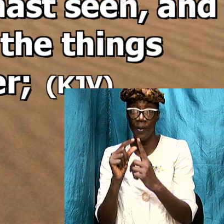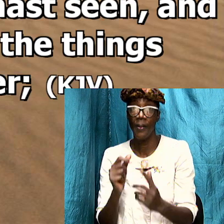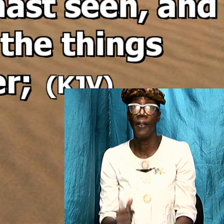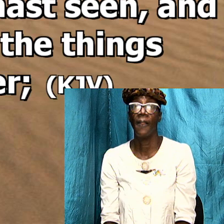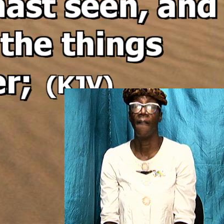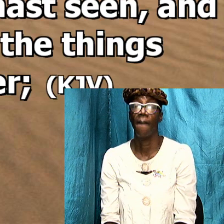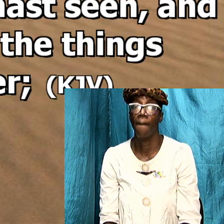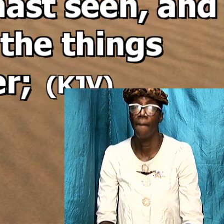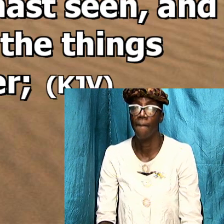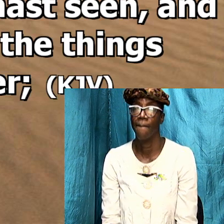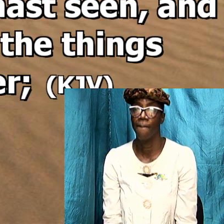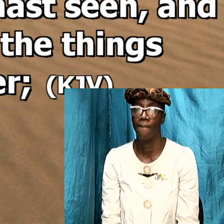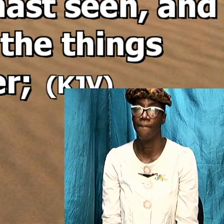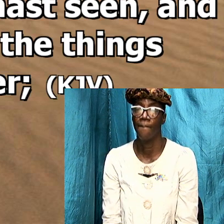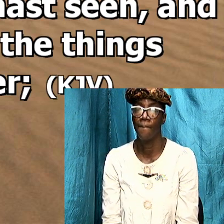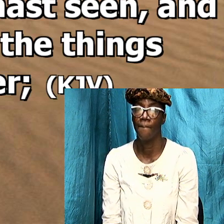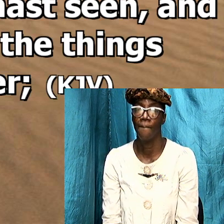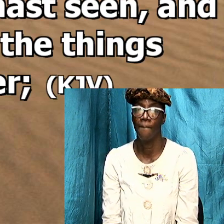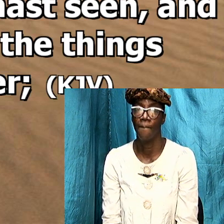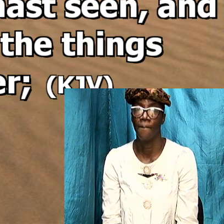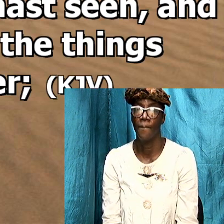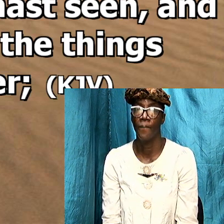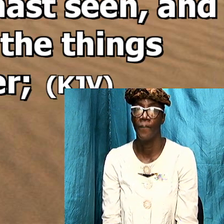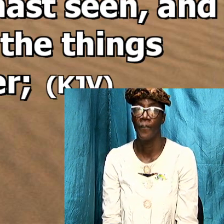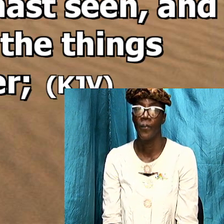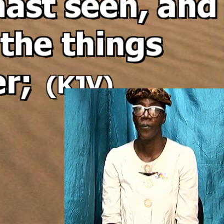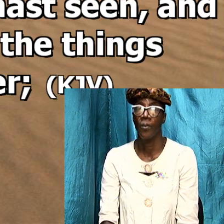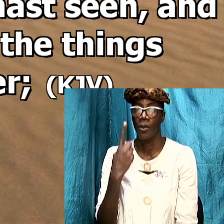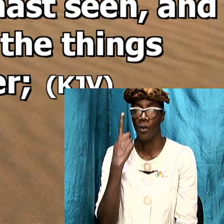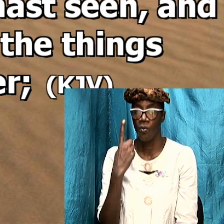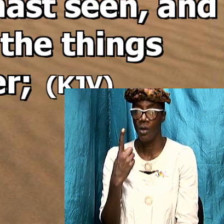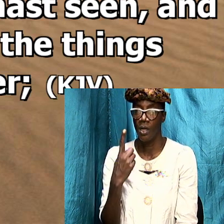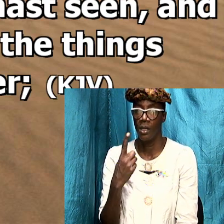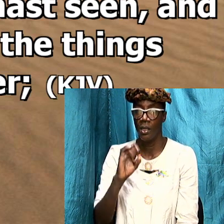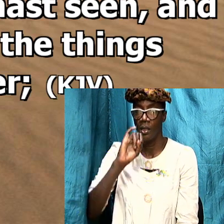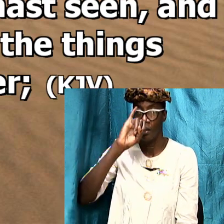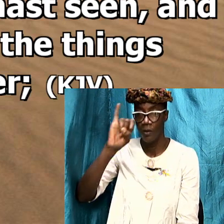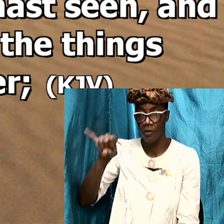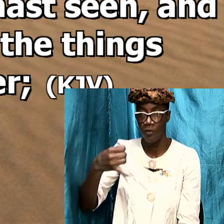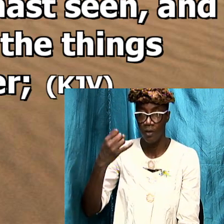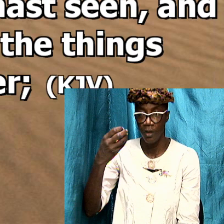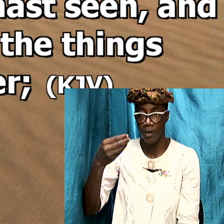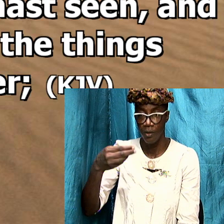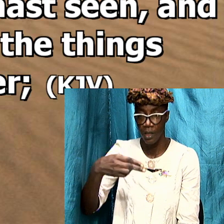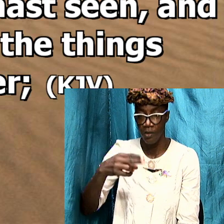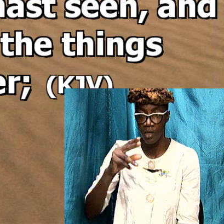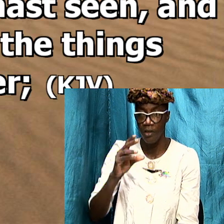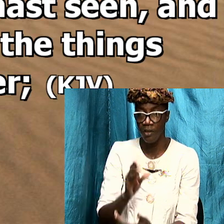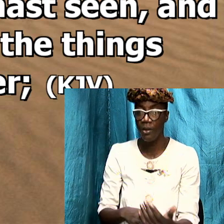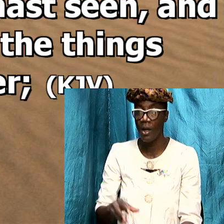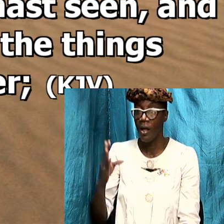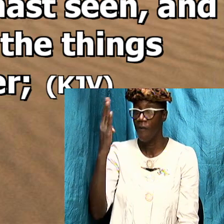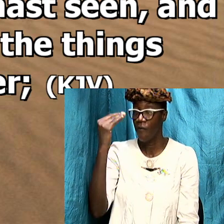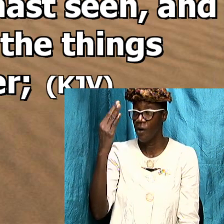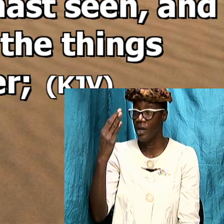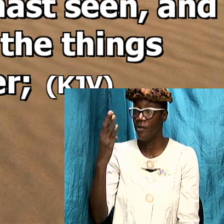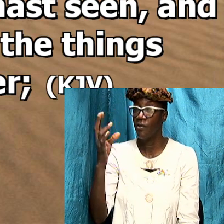to make this point one of the scriptures is st. 14 verse 26